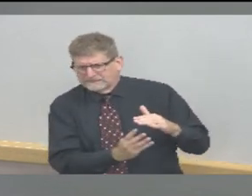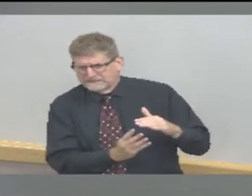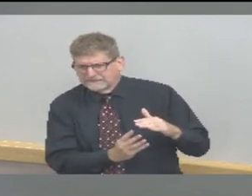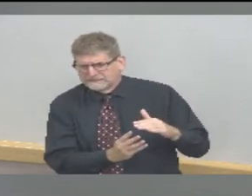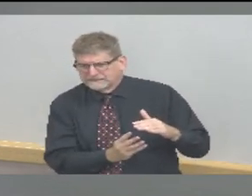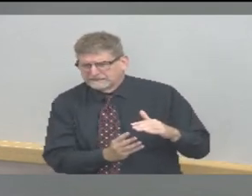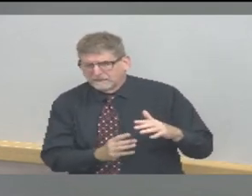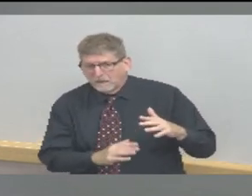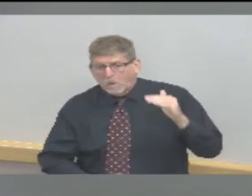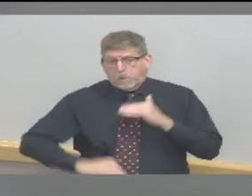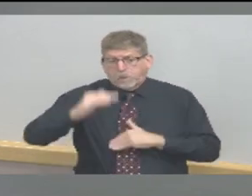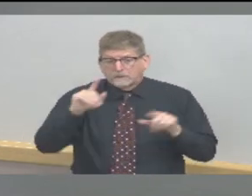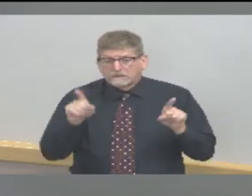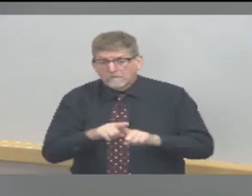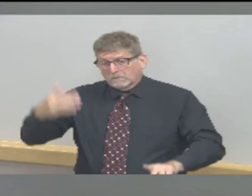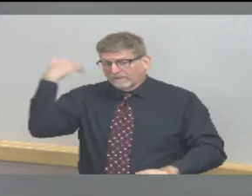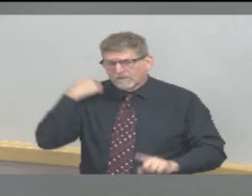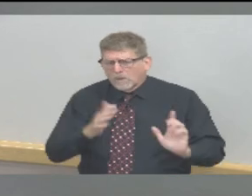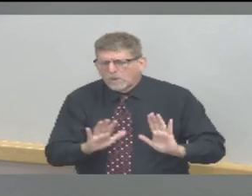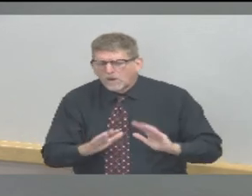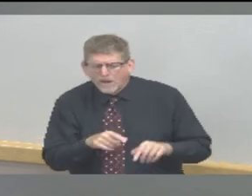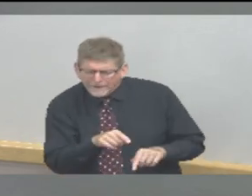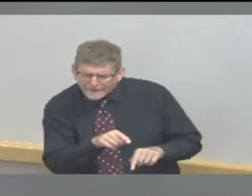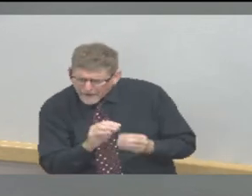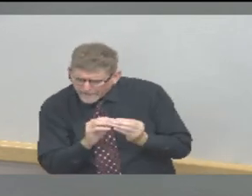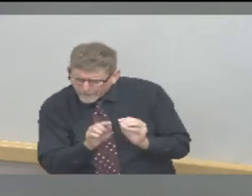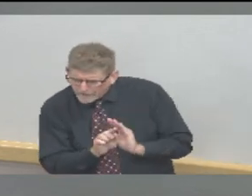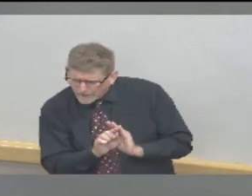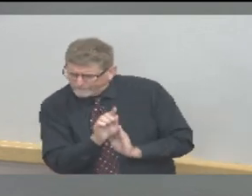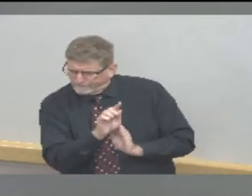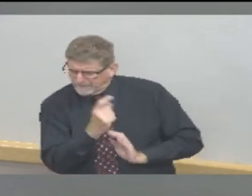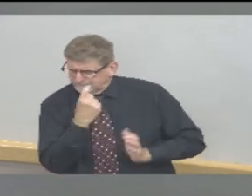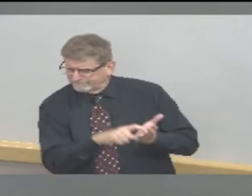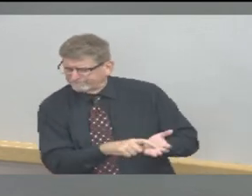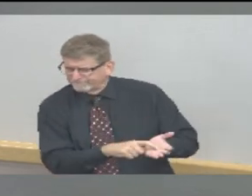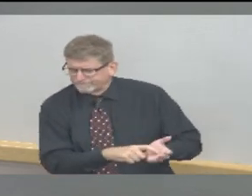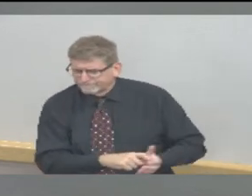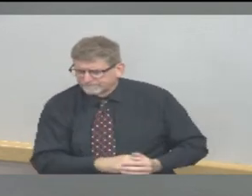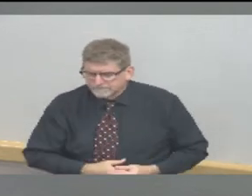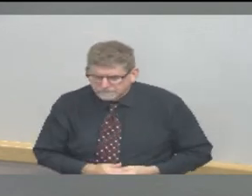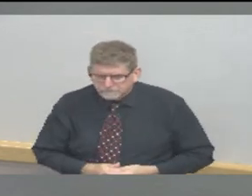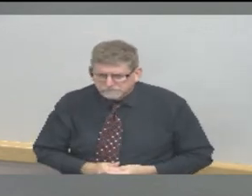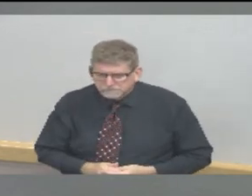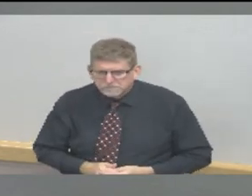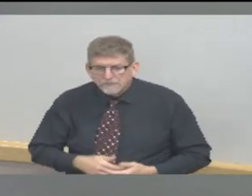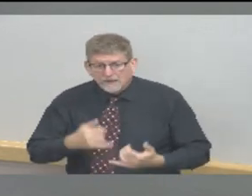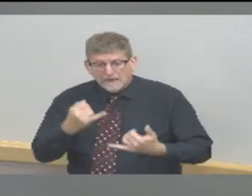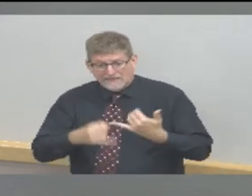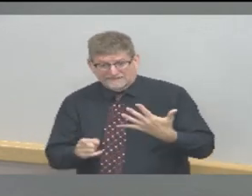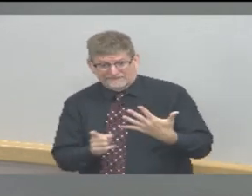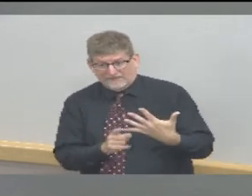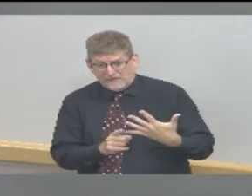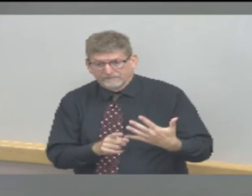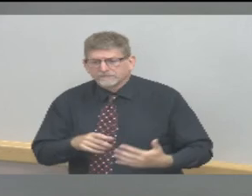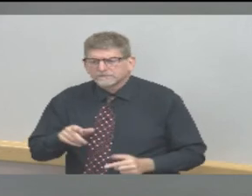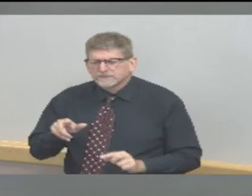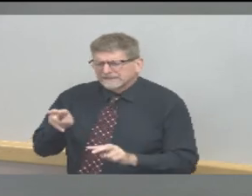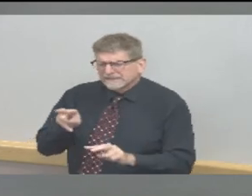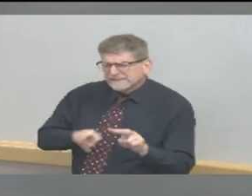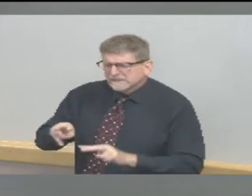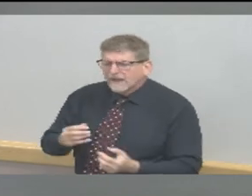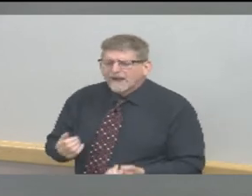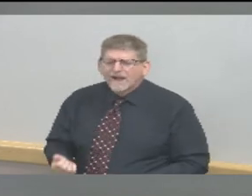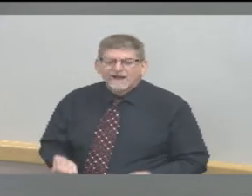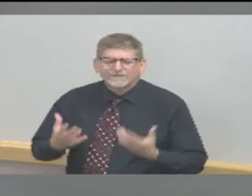in addition of course we are also monitoring the number of deaths in our county due to COVID-19 and as I